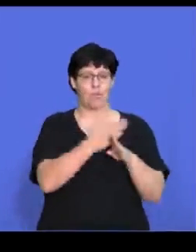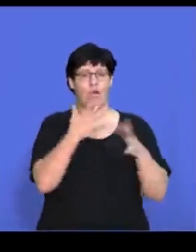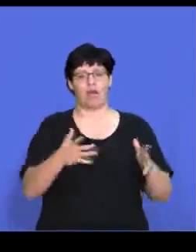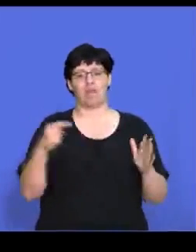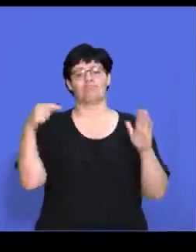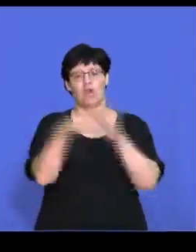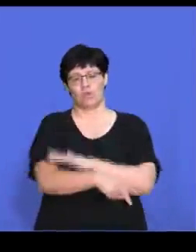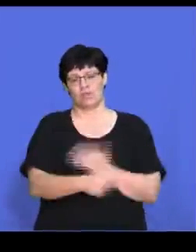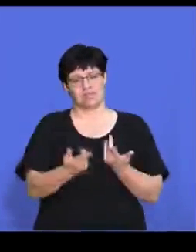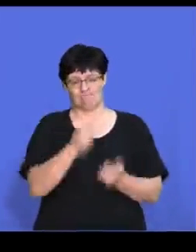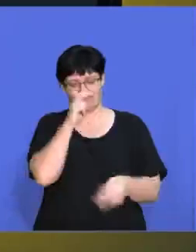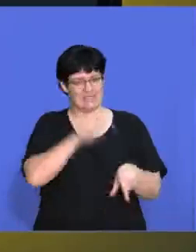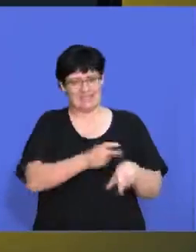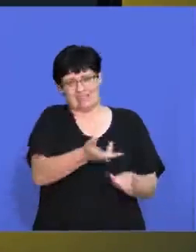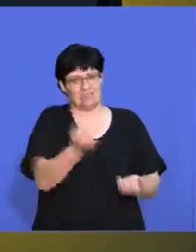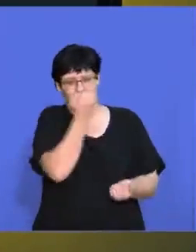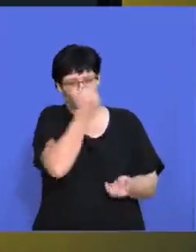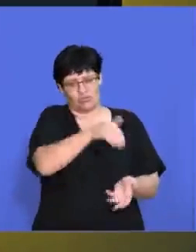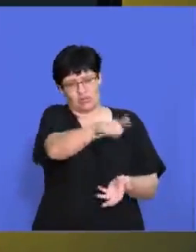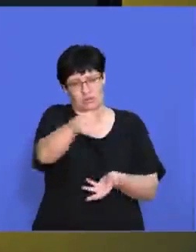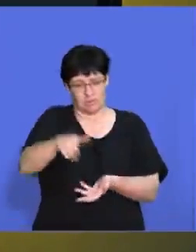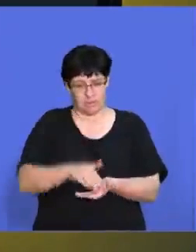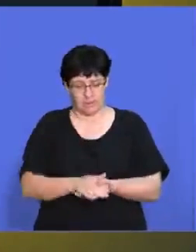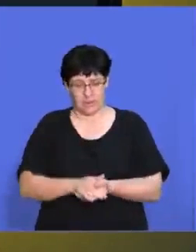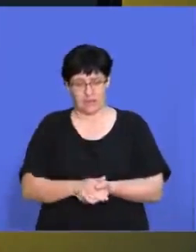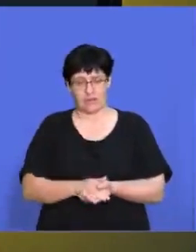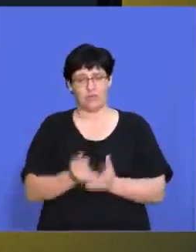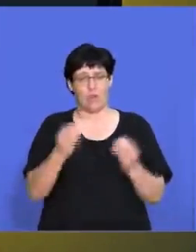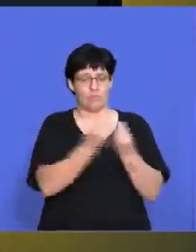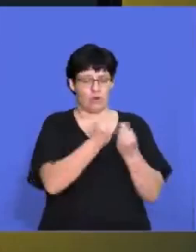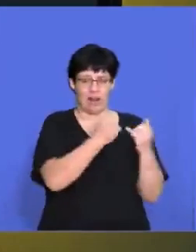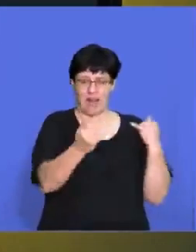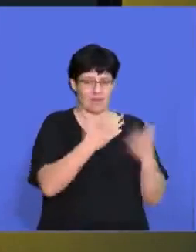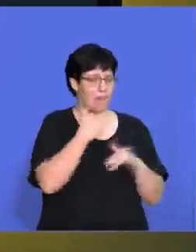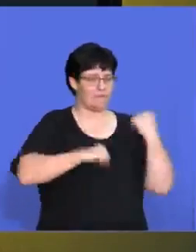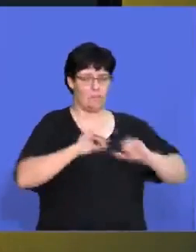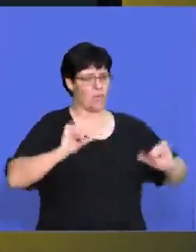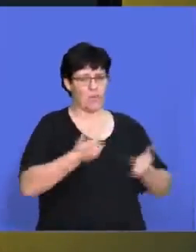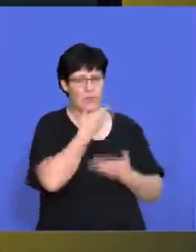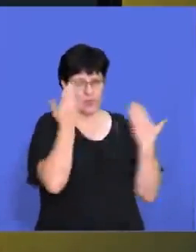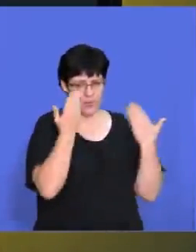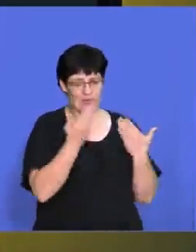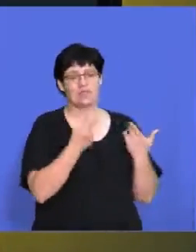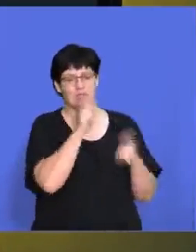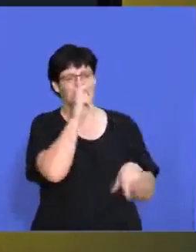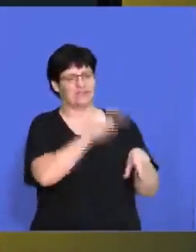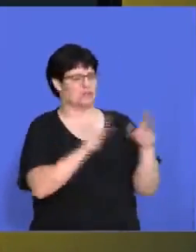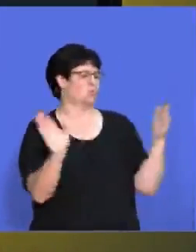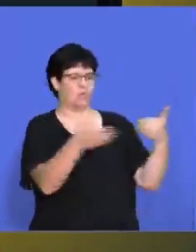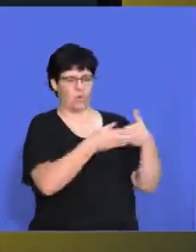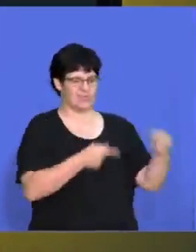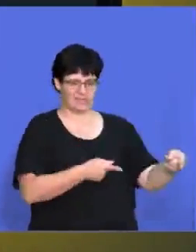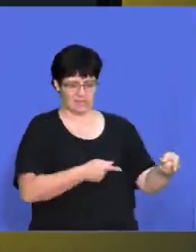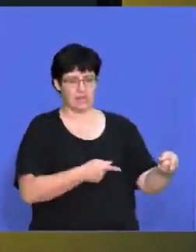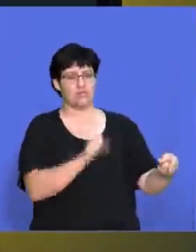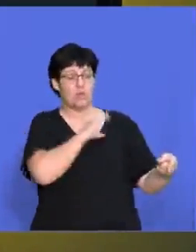becoming redundant. So they might say, right, this product line is not performing well at all. So we we're just going to close